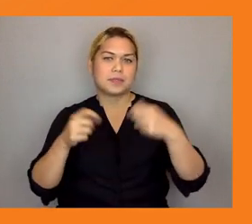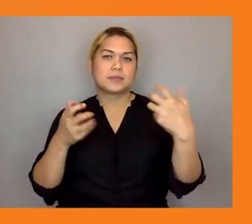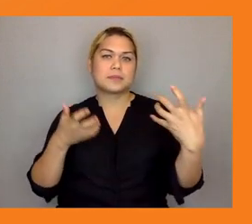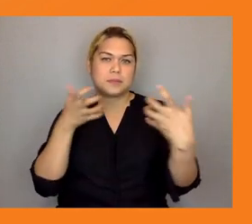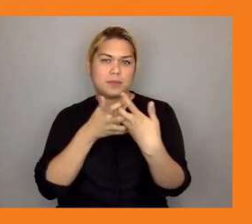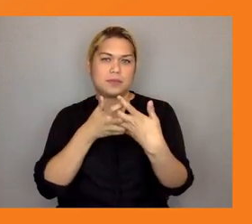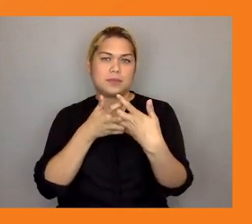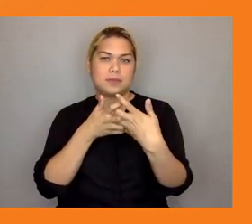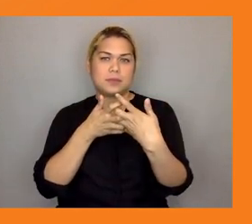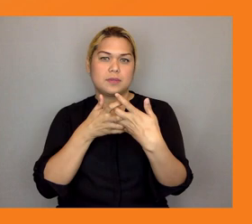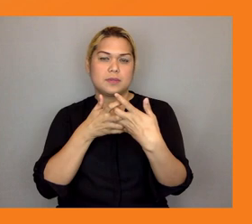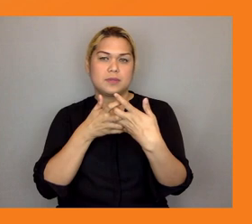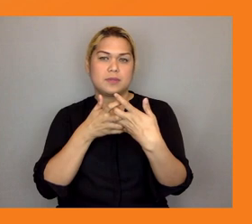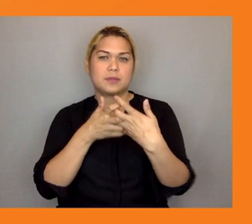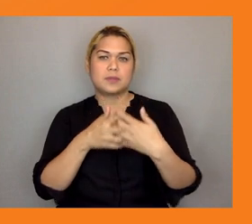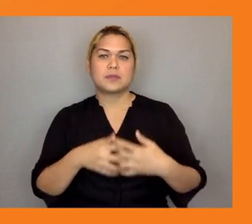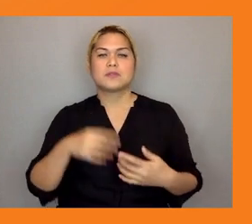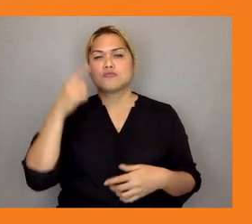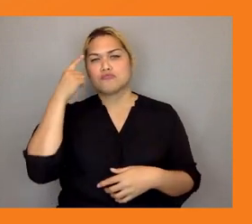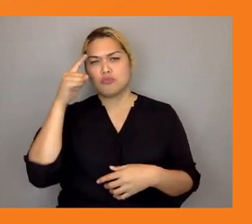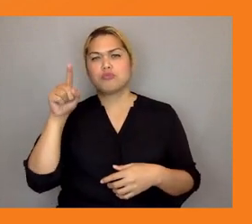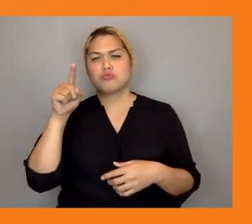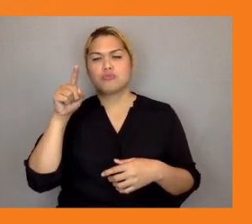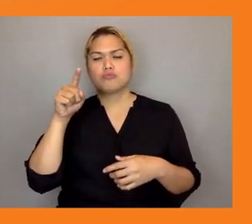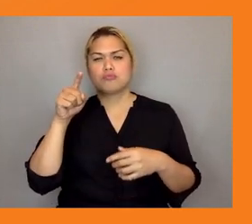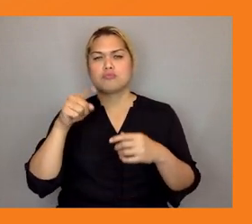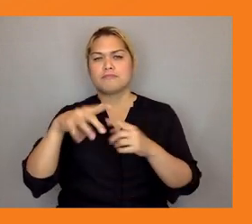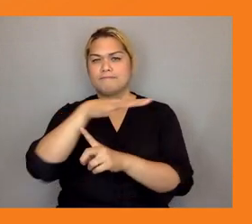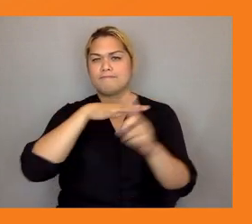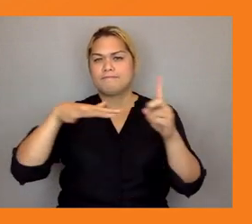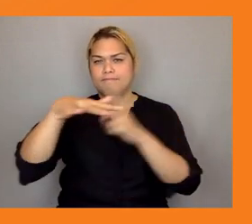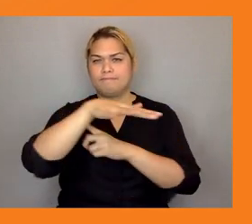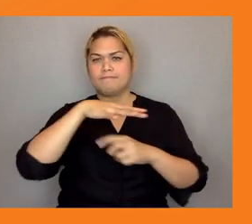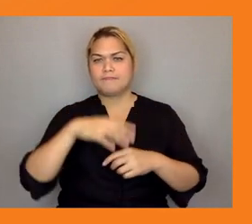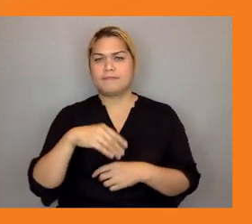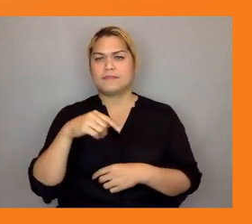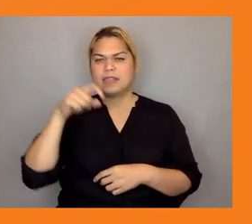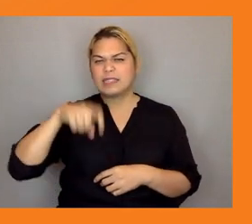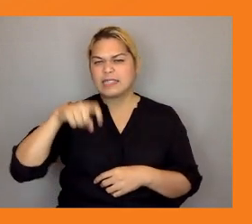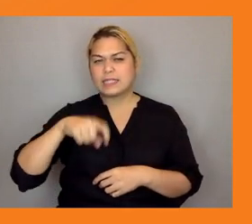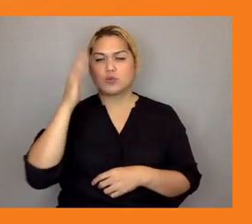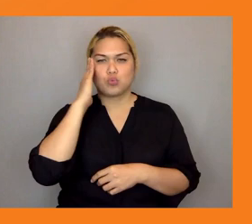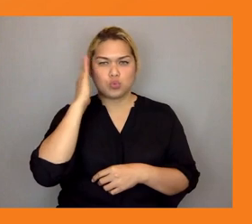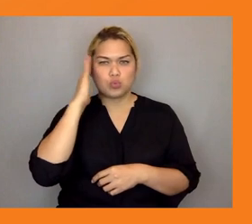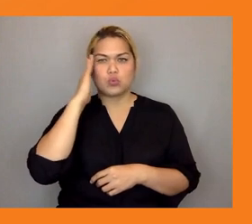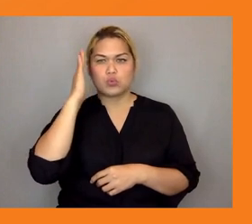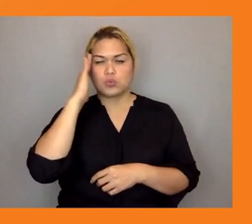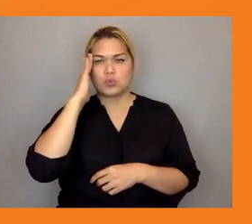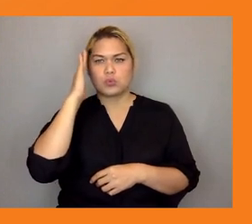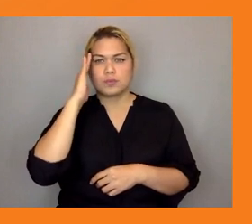economy they need to be aware of what technologies underlie this transition so what are the associated emerging